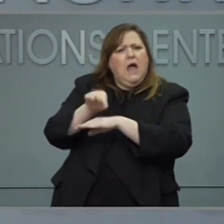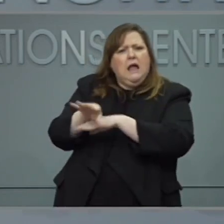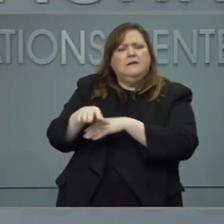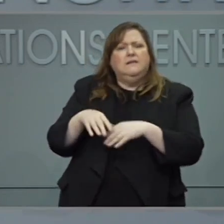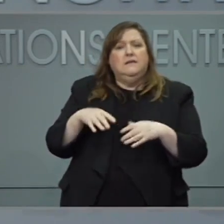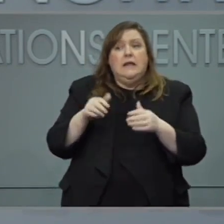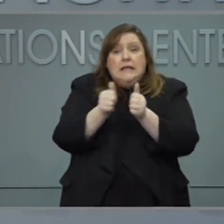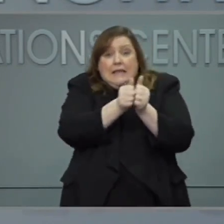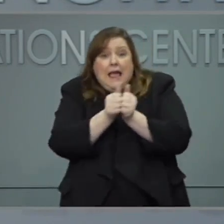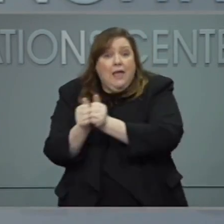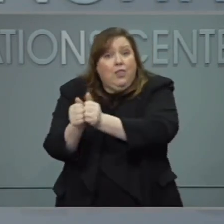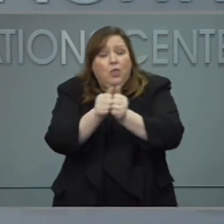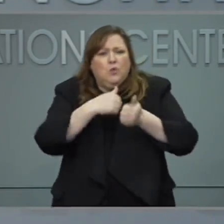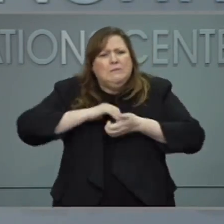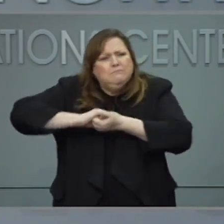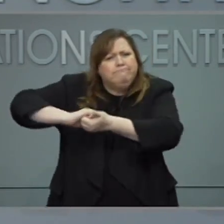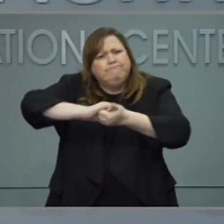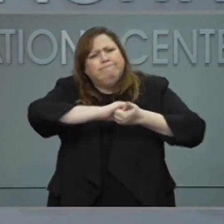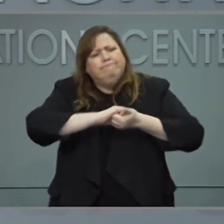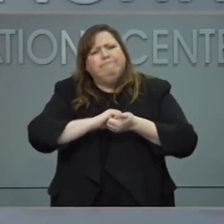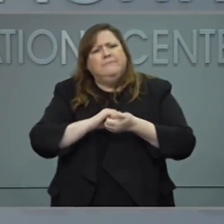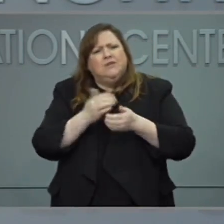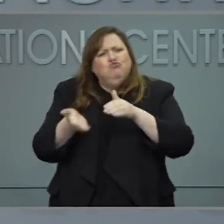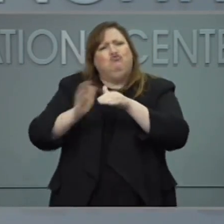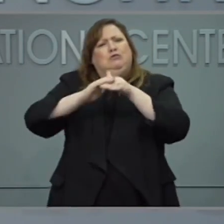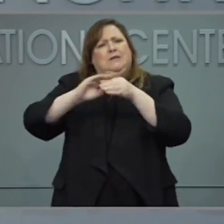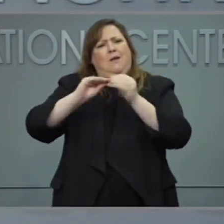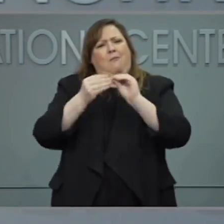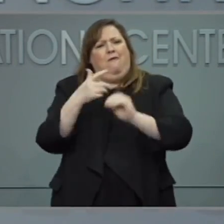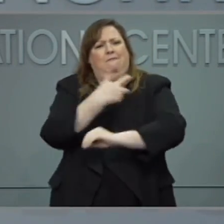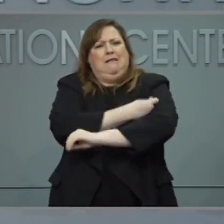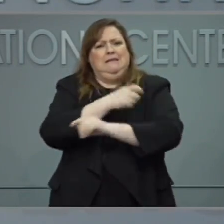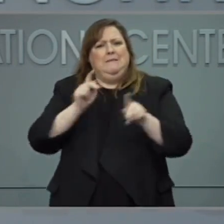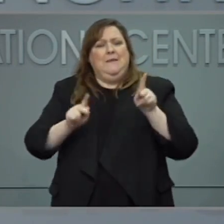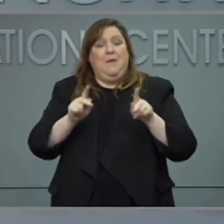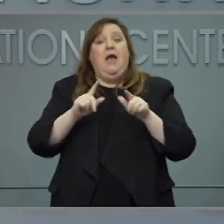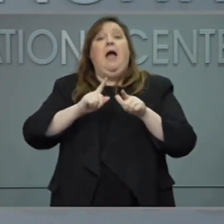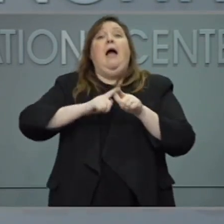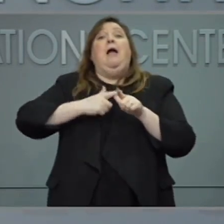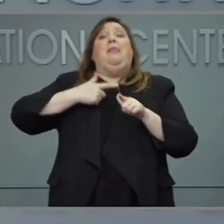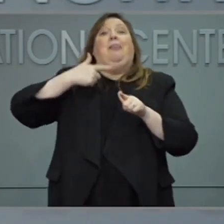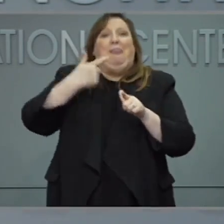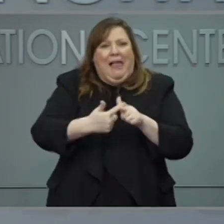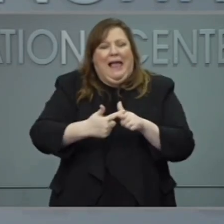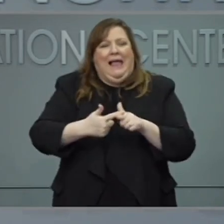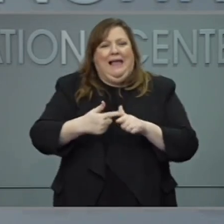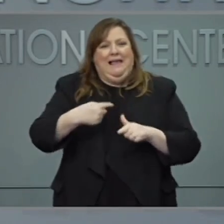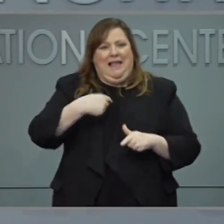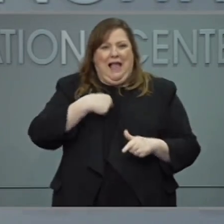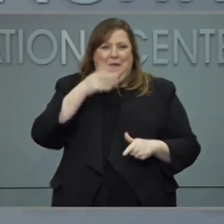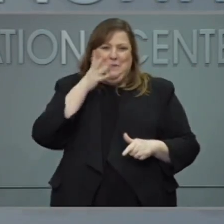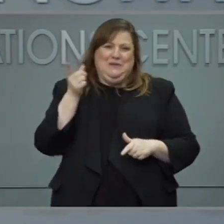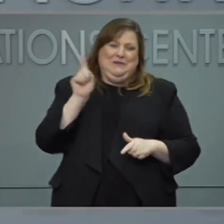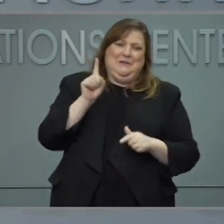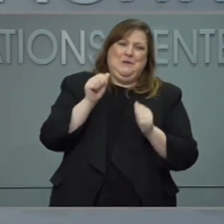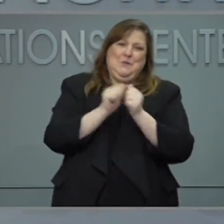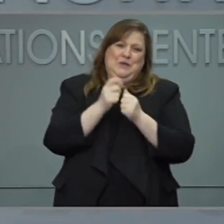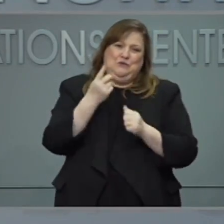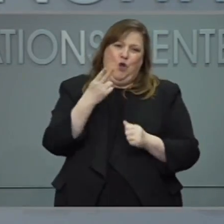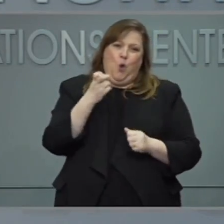vaccinated, then Dr. Cohen and I can stand up here and say, you know, this is the end of the pandemic. Dr. Cohen?